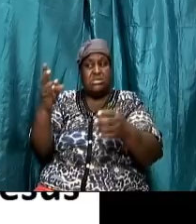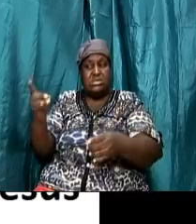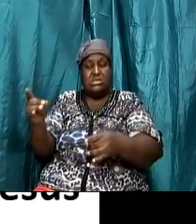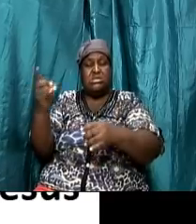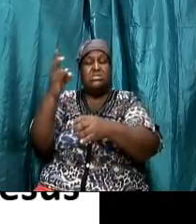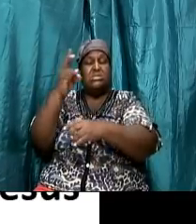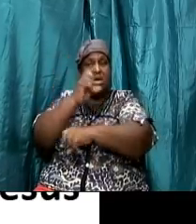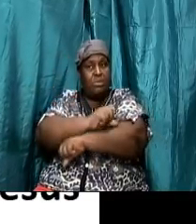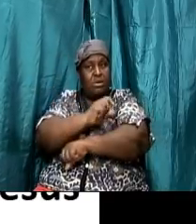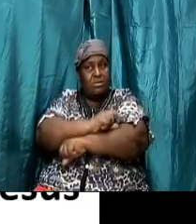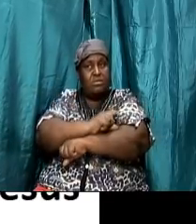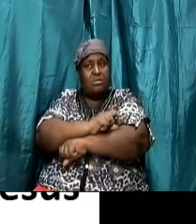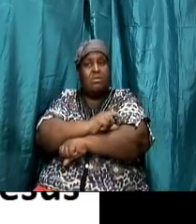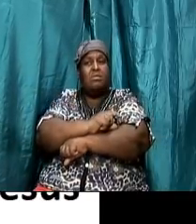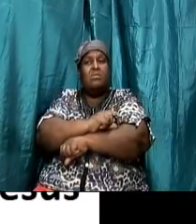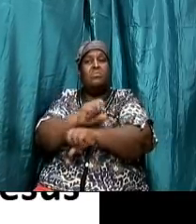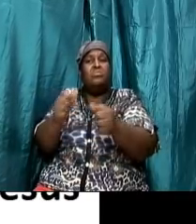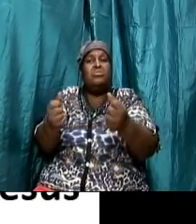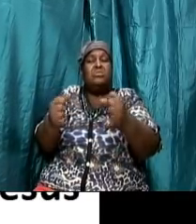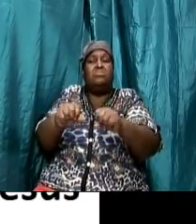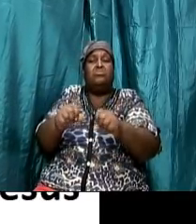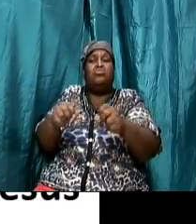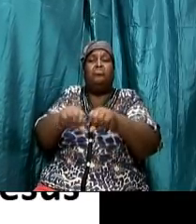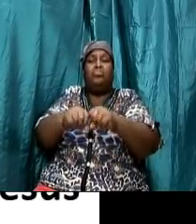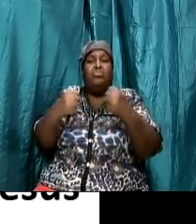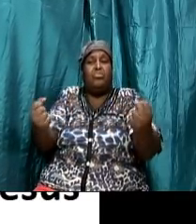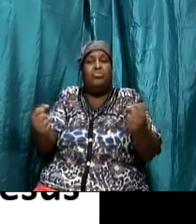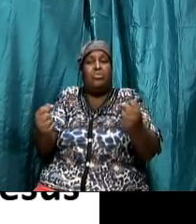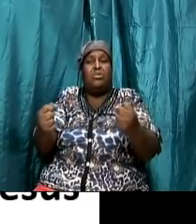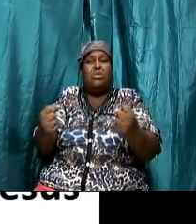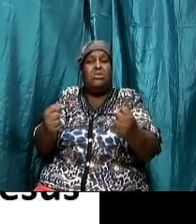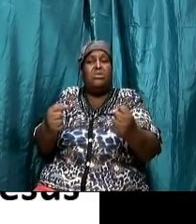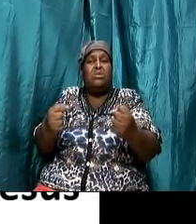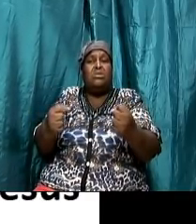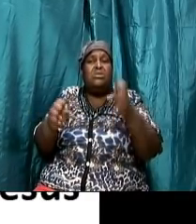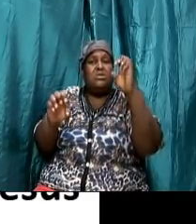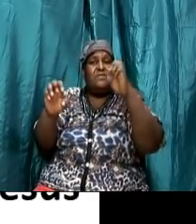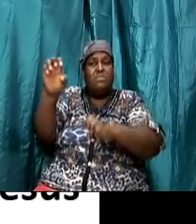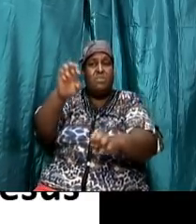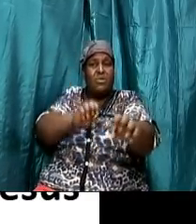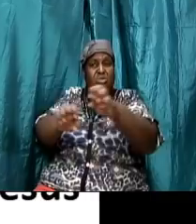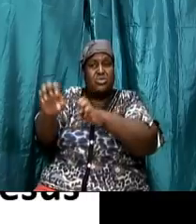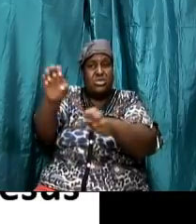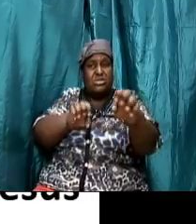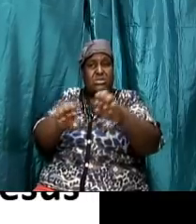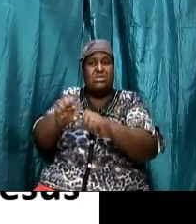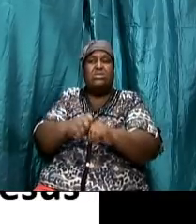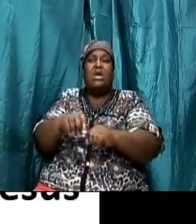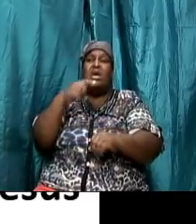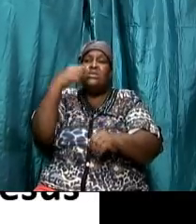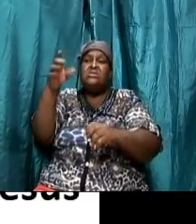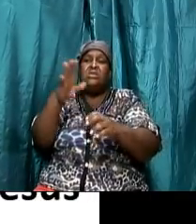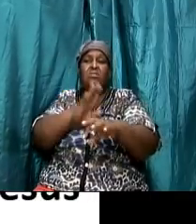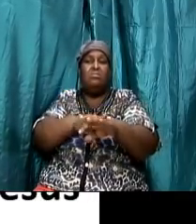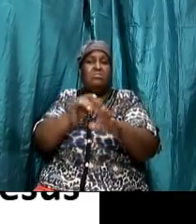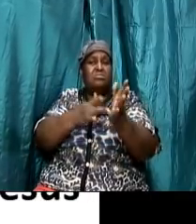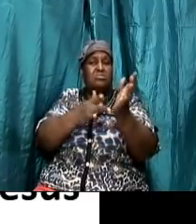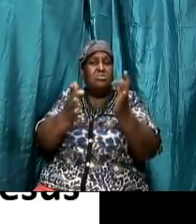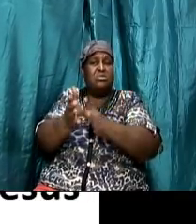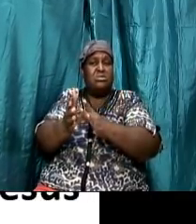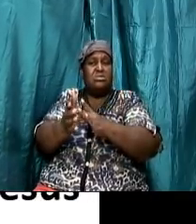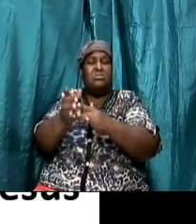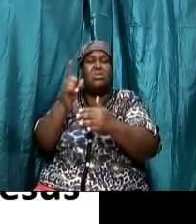emergency and jesus reminded the pharisees of this also he says and he said unto them what man